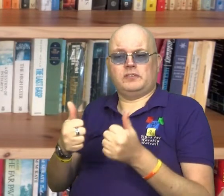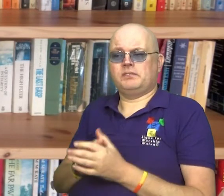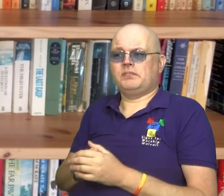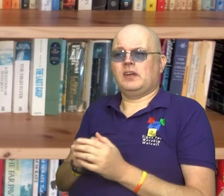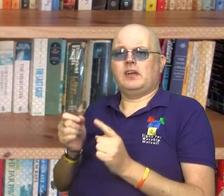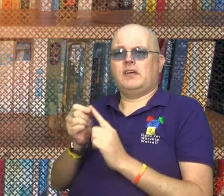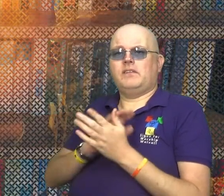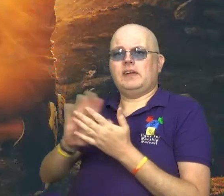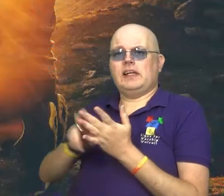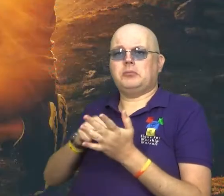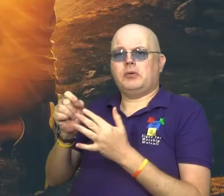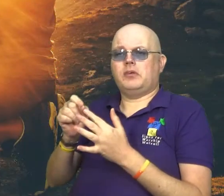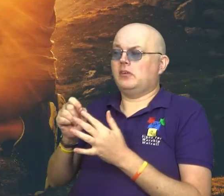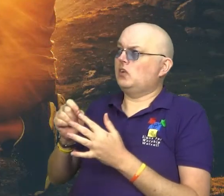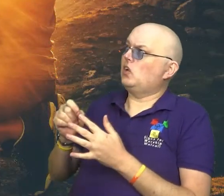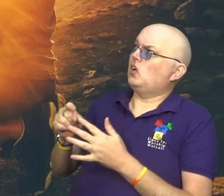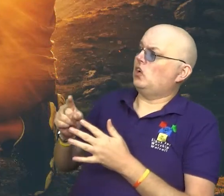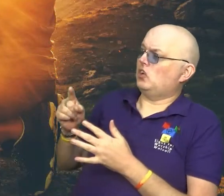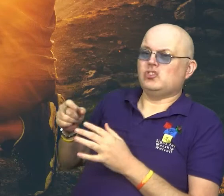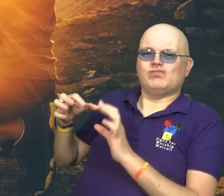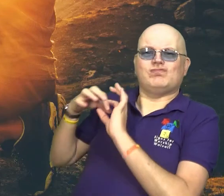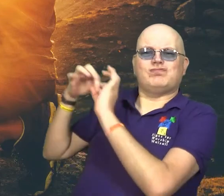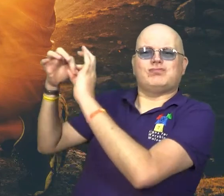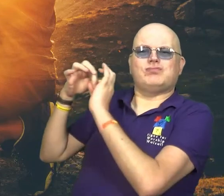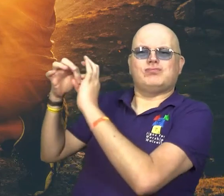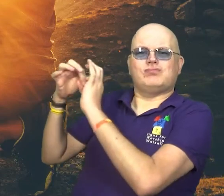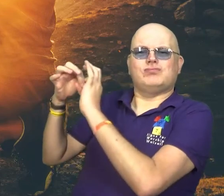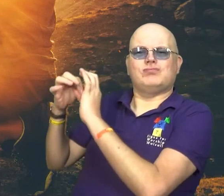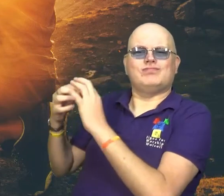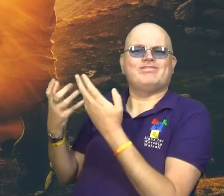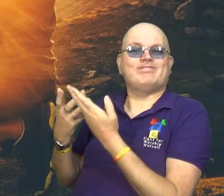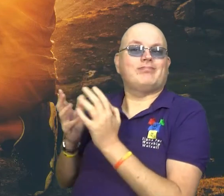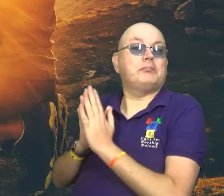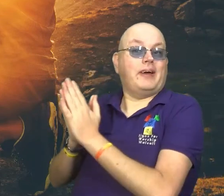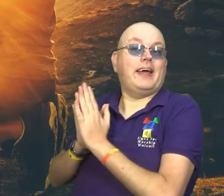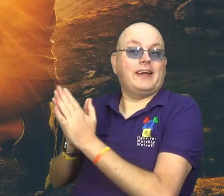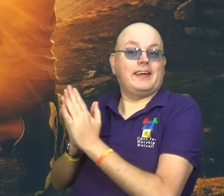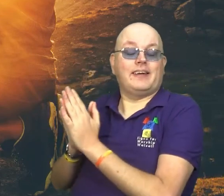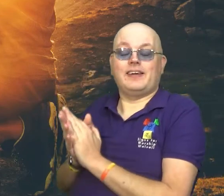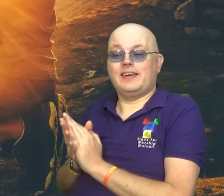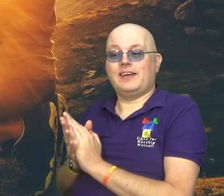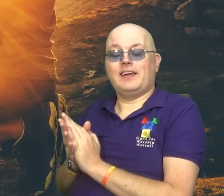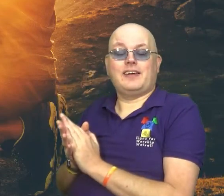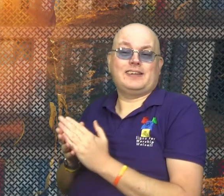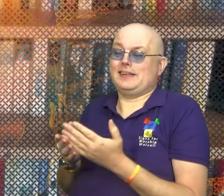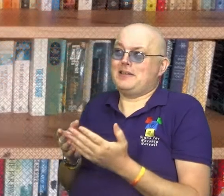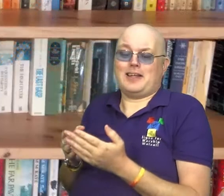Philip was in tune with God. We might call that prayer. So much so that an angel was